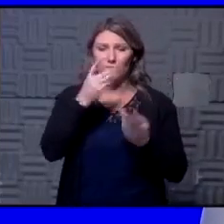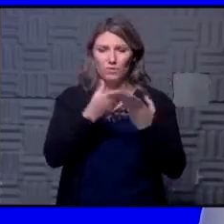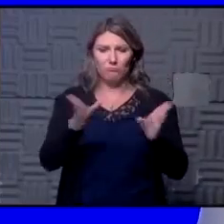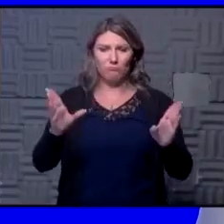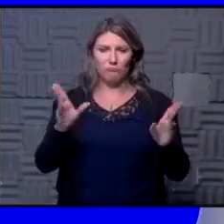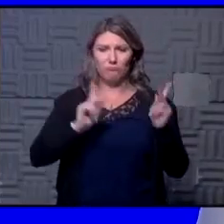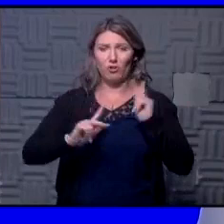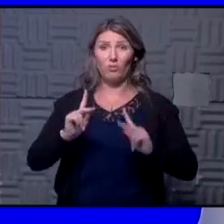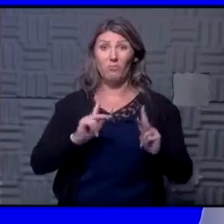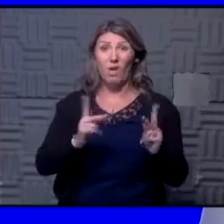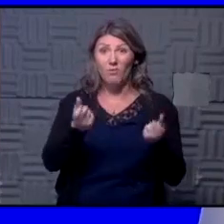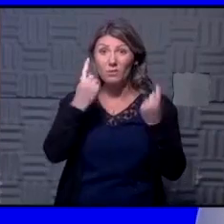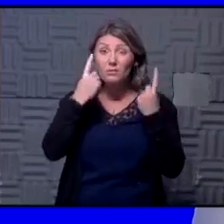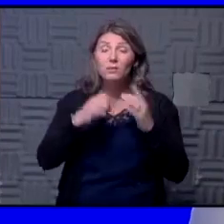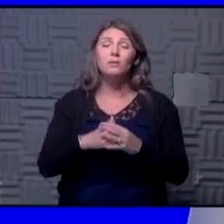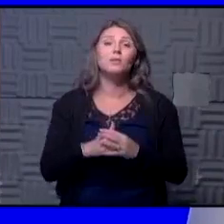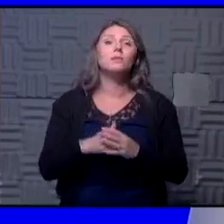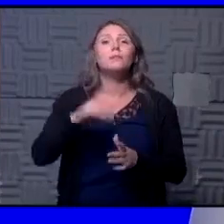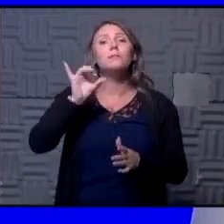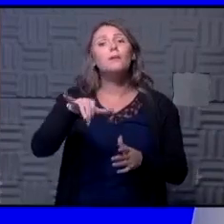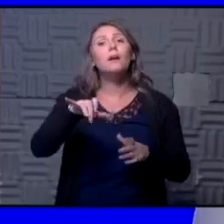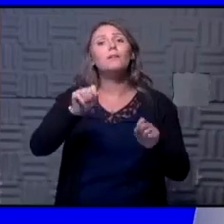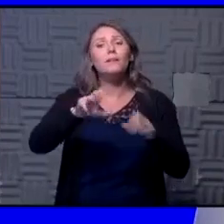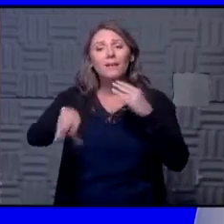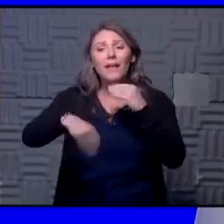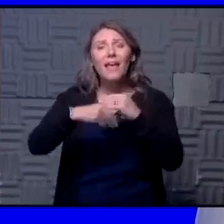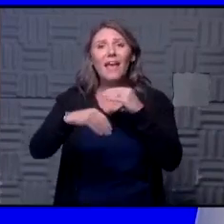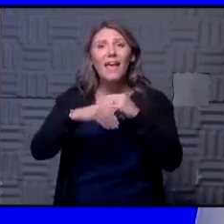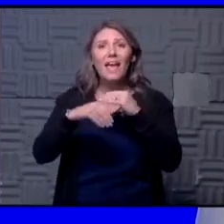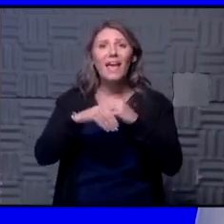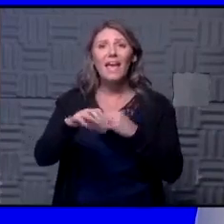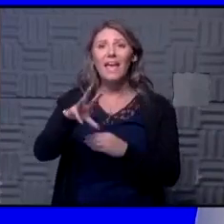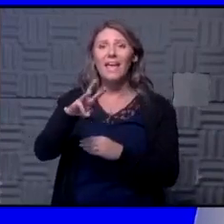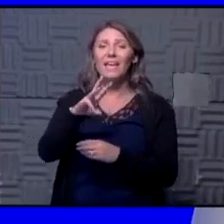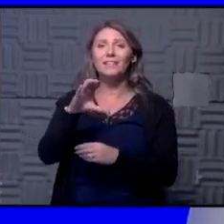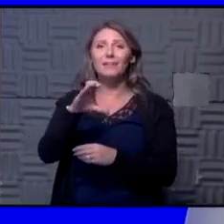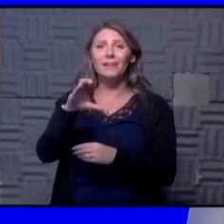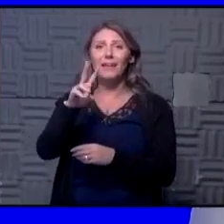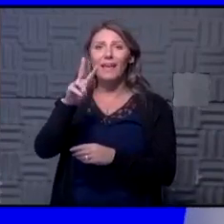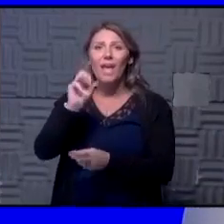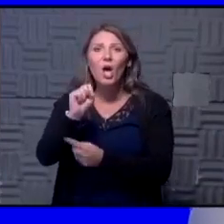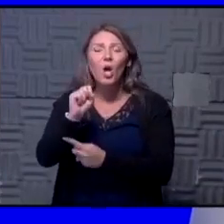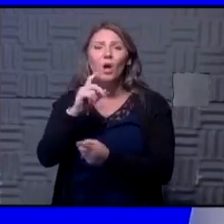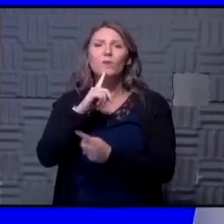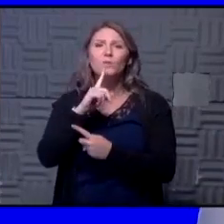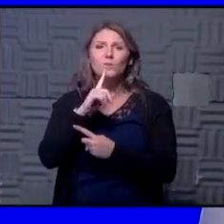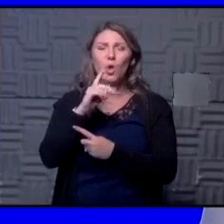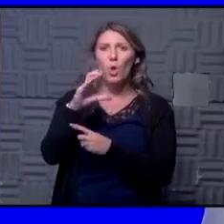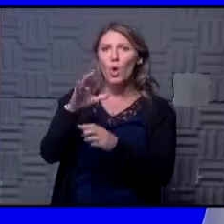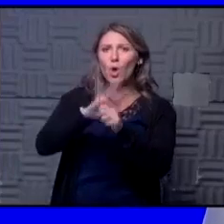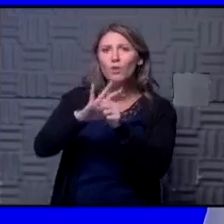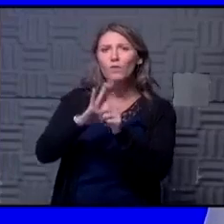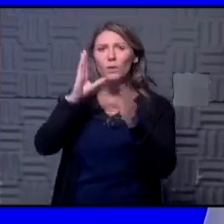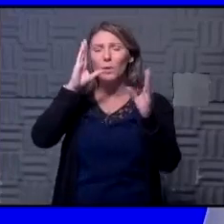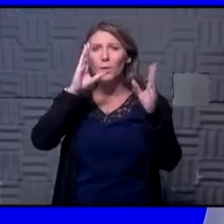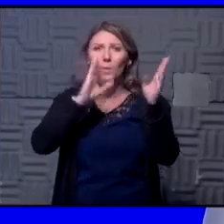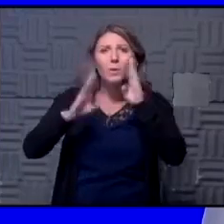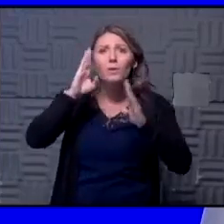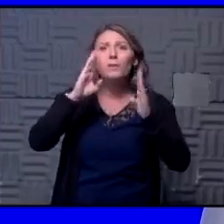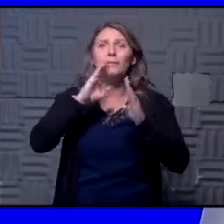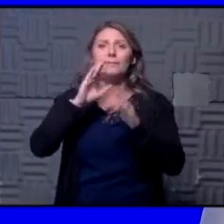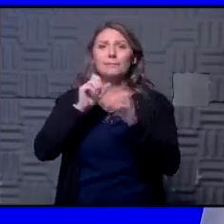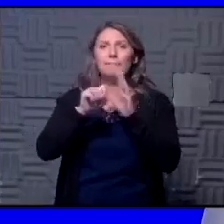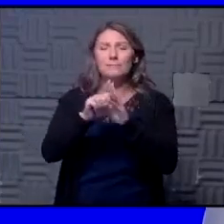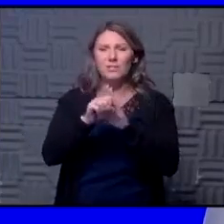public and that can add to covet weariness syndrome for sure what are all these messages what do i know what to do so certainly